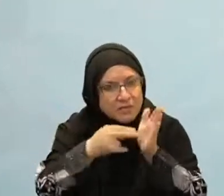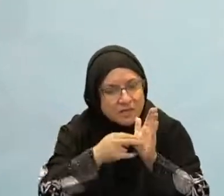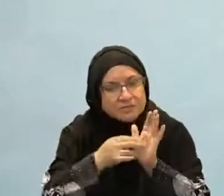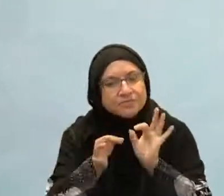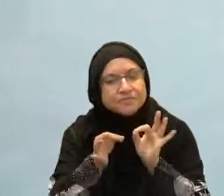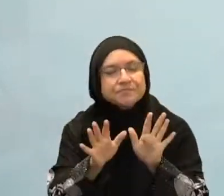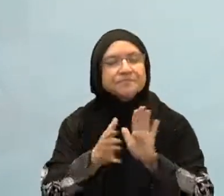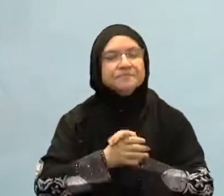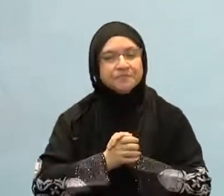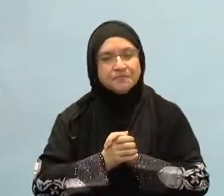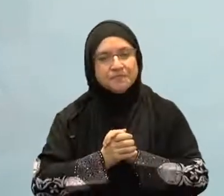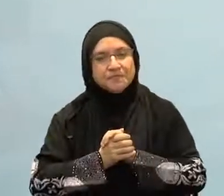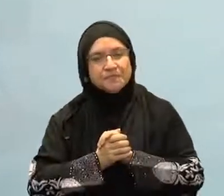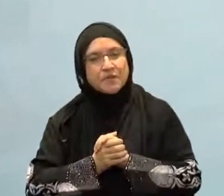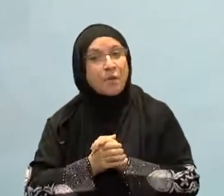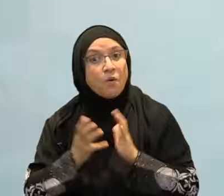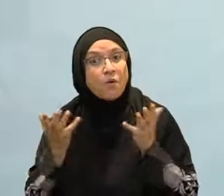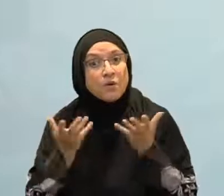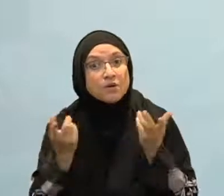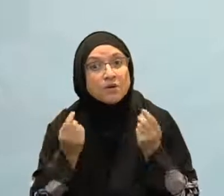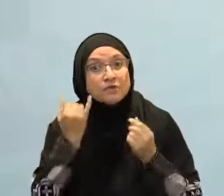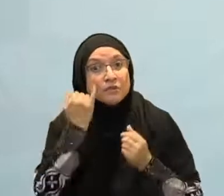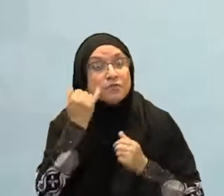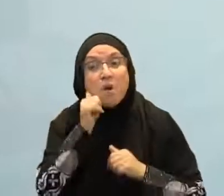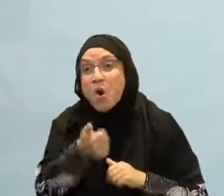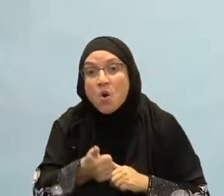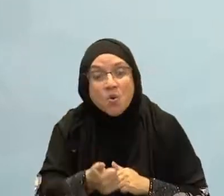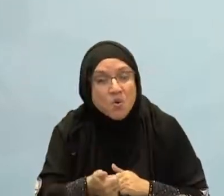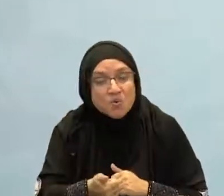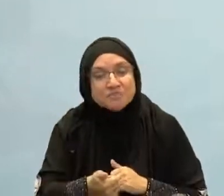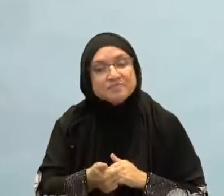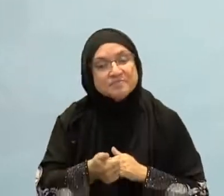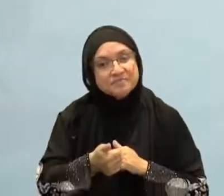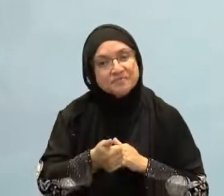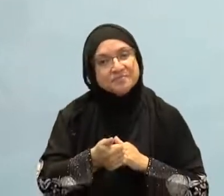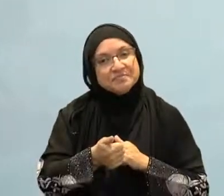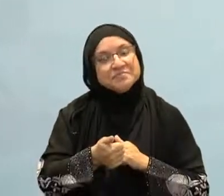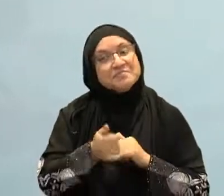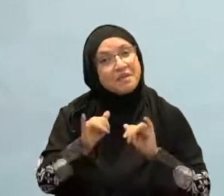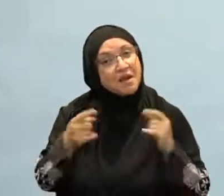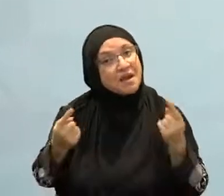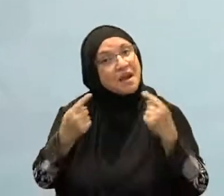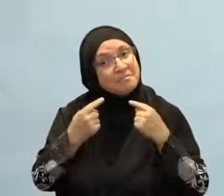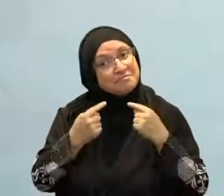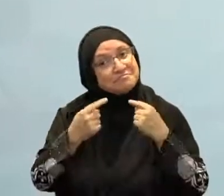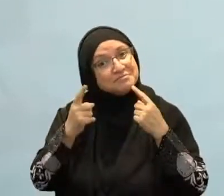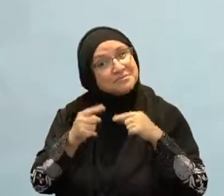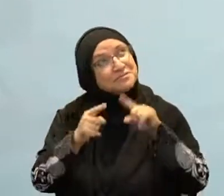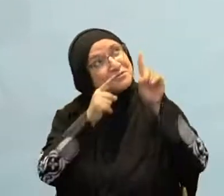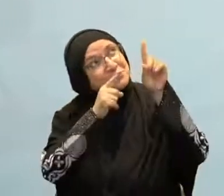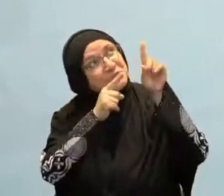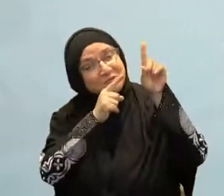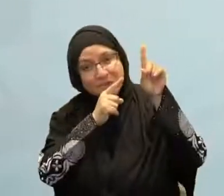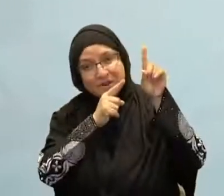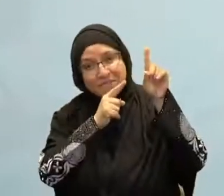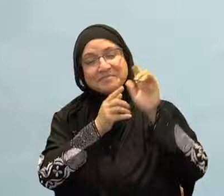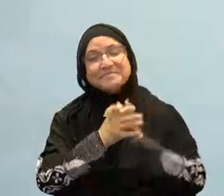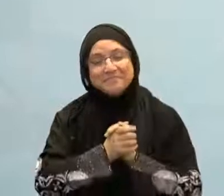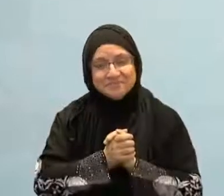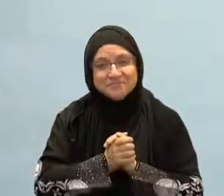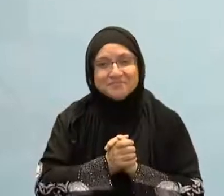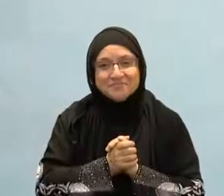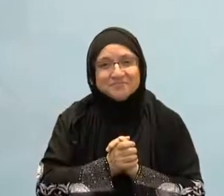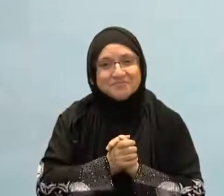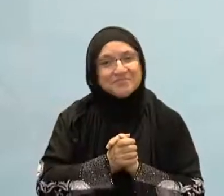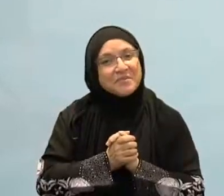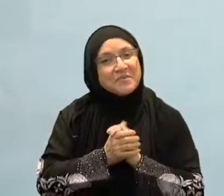satisfy their eyes, I will cool their eyes, I will fill their hearts with my jannah, those same people that I love. You want